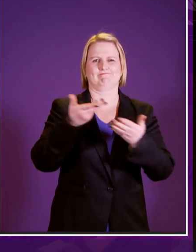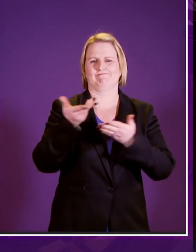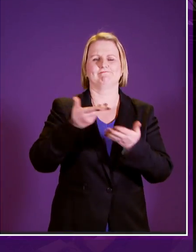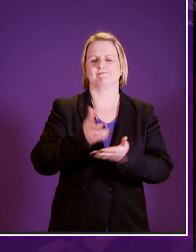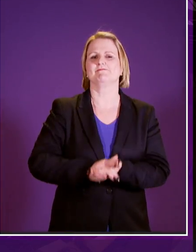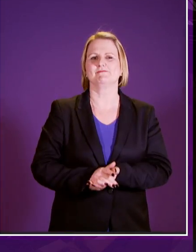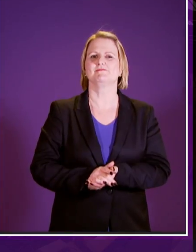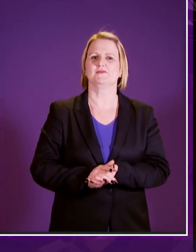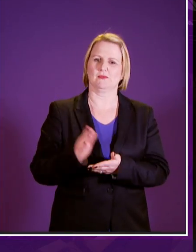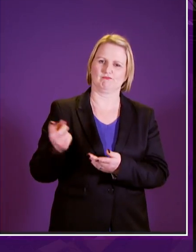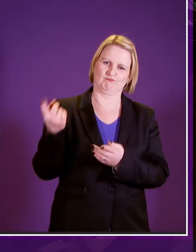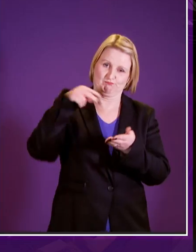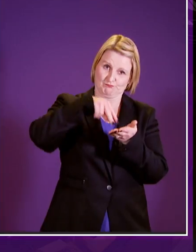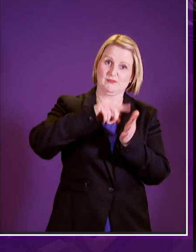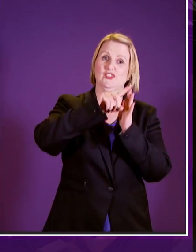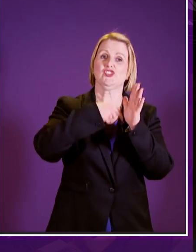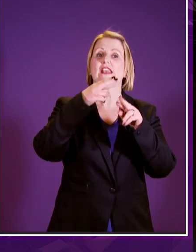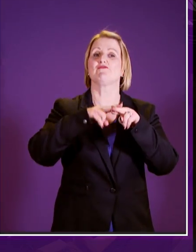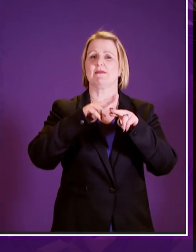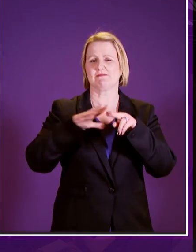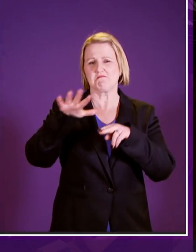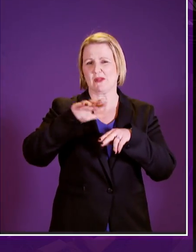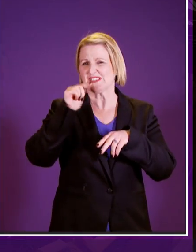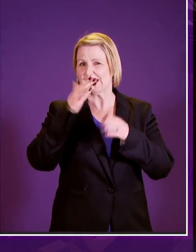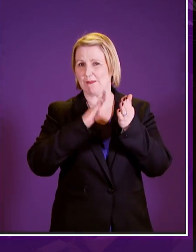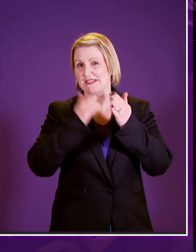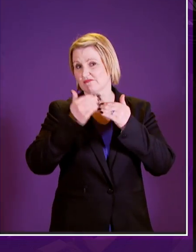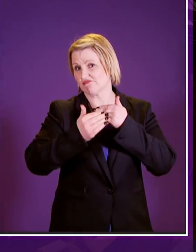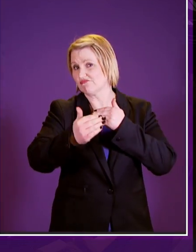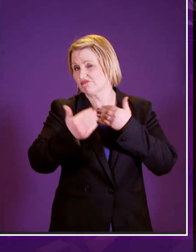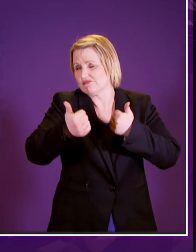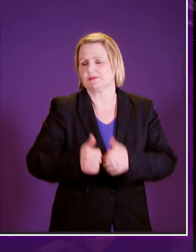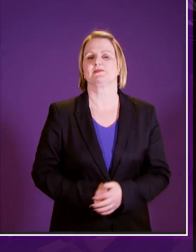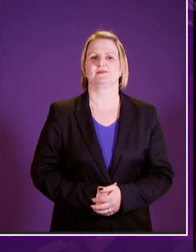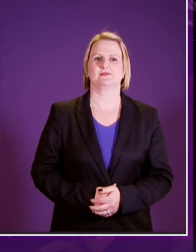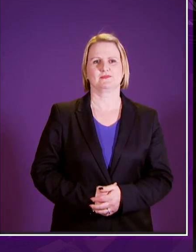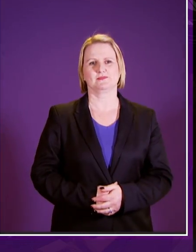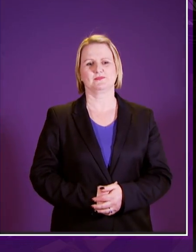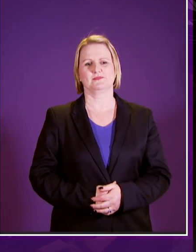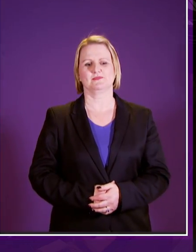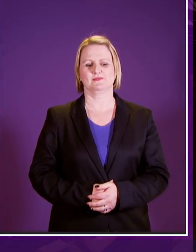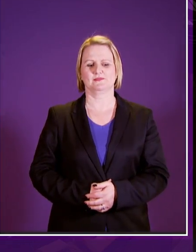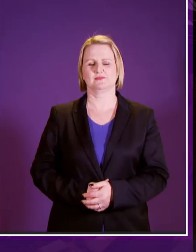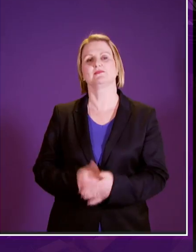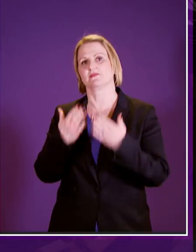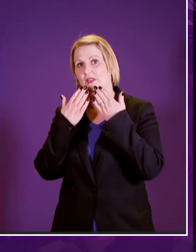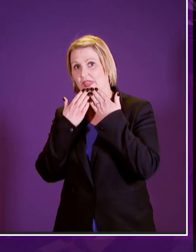Freeman to speak to you and move the motion around seven minutes please minister. Thank you presiding officer